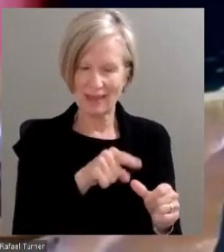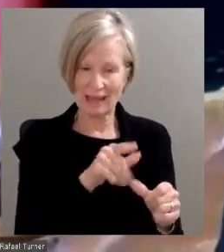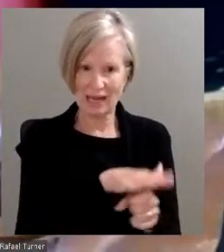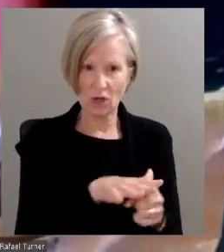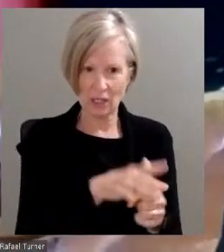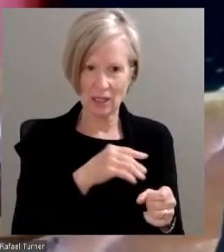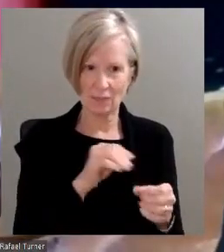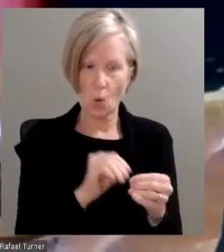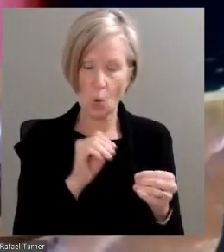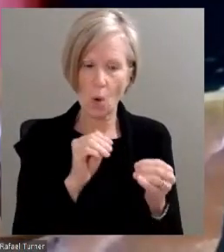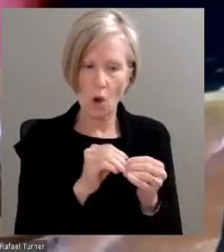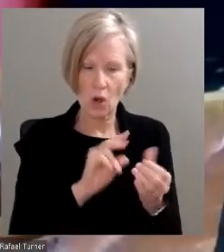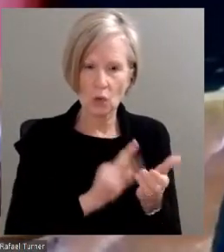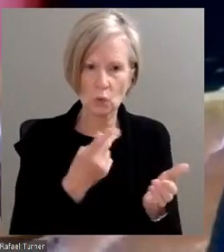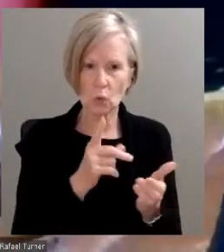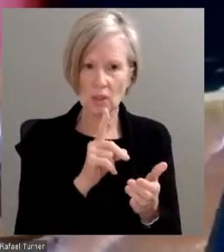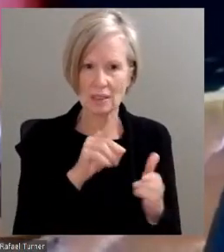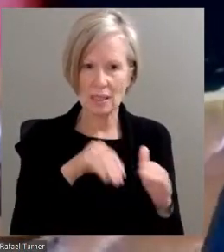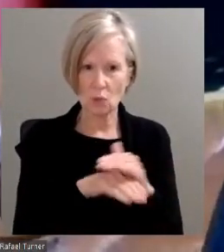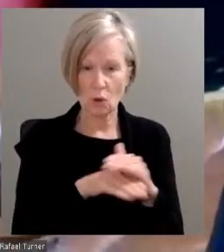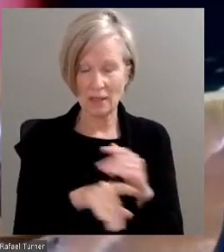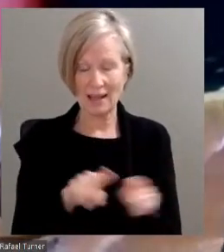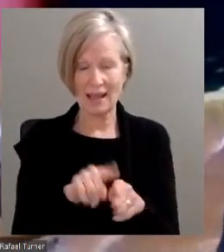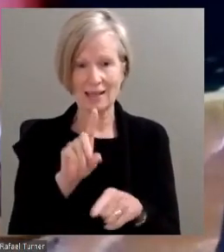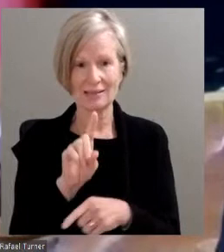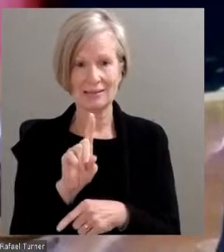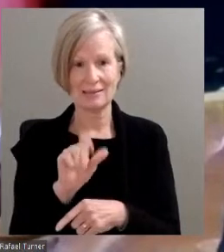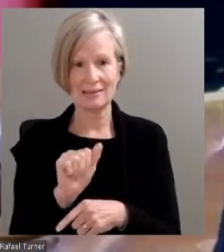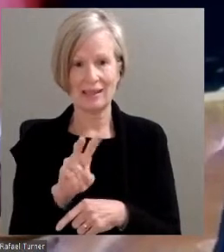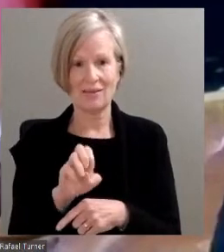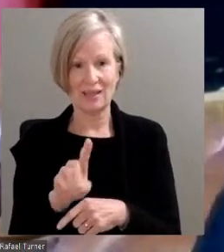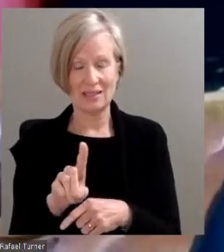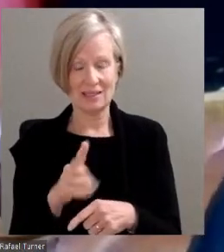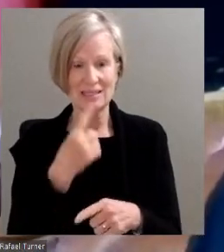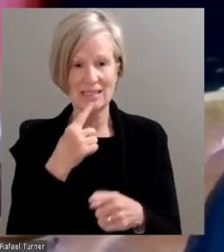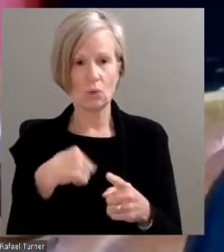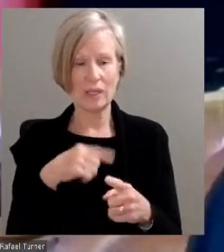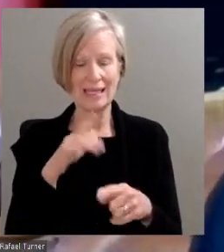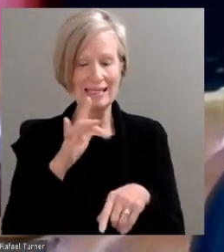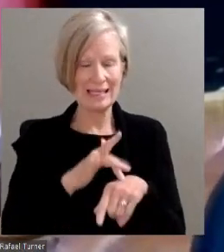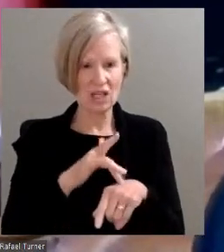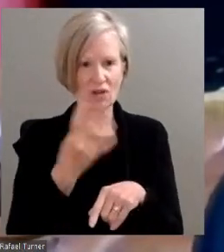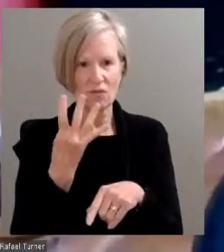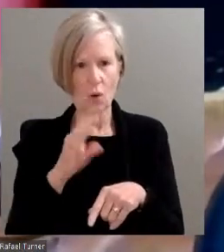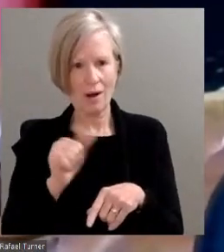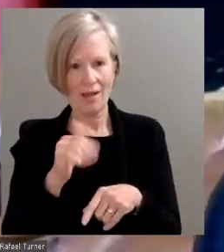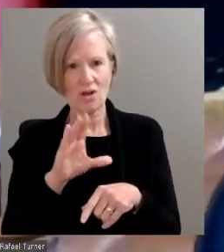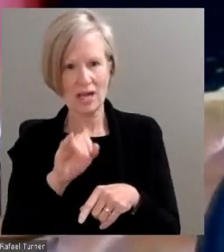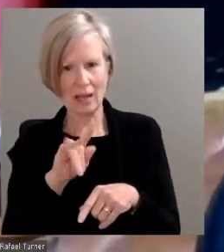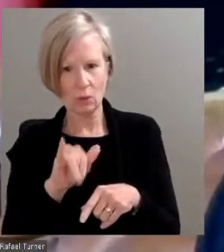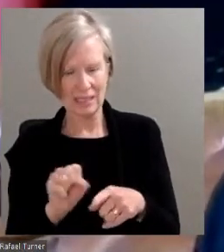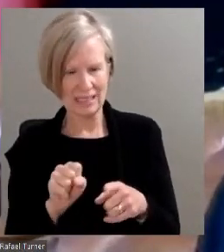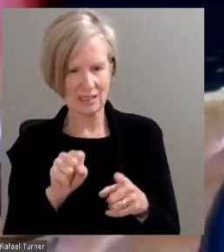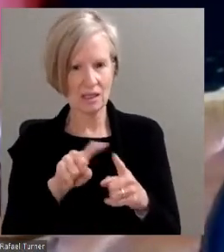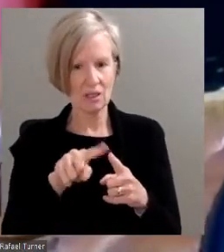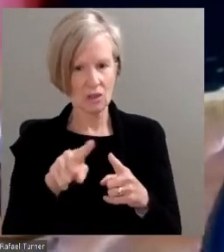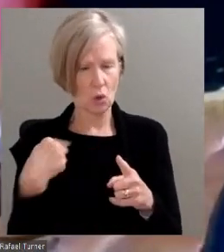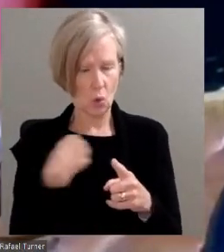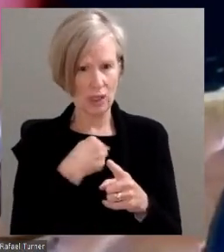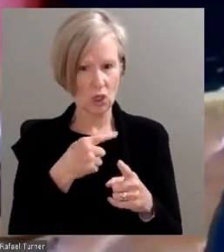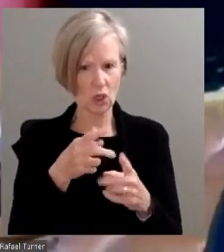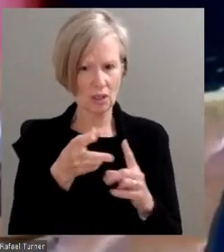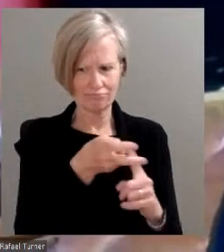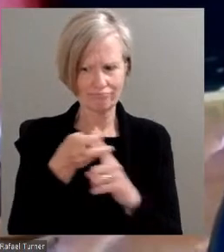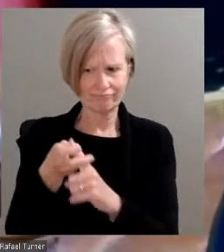David mentioned, we touch the four counties, and so we can bring in those students from all four counties in the